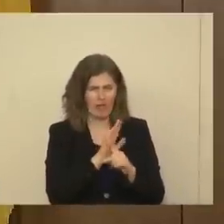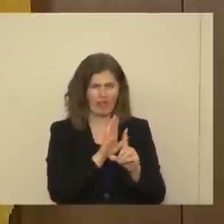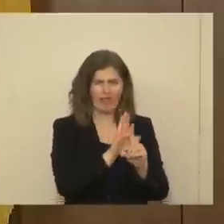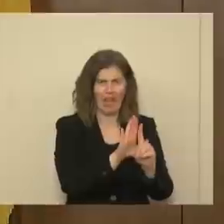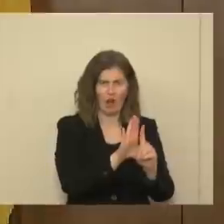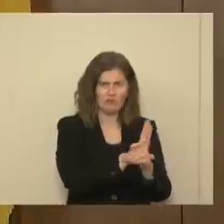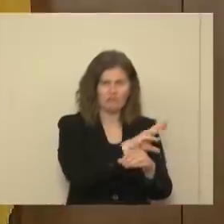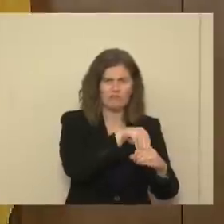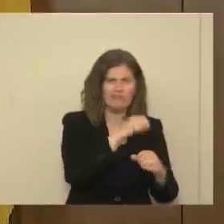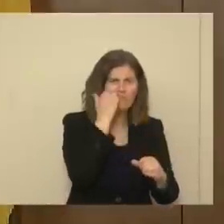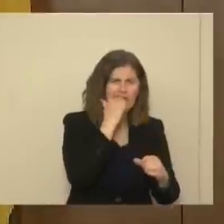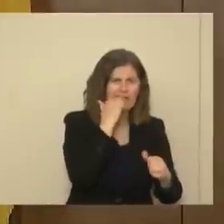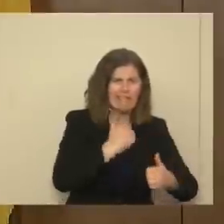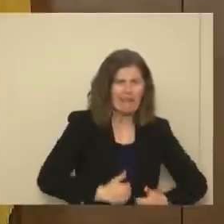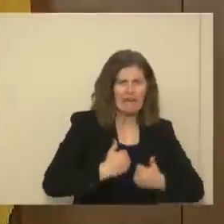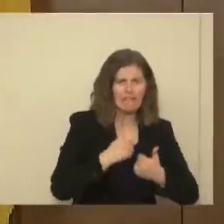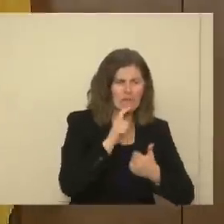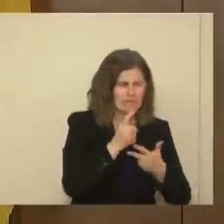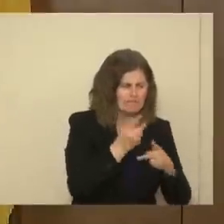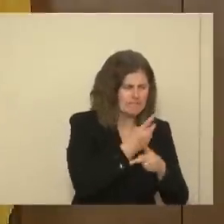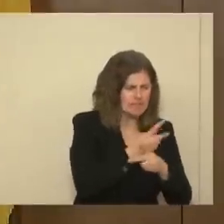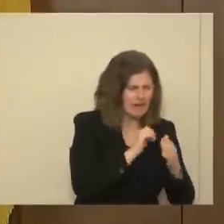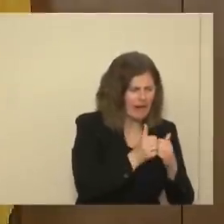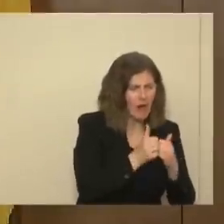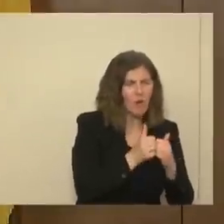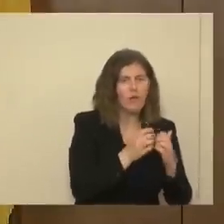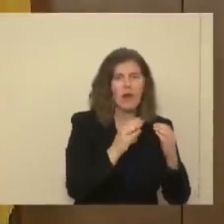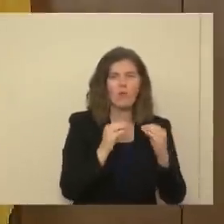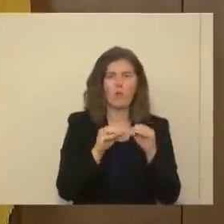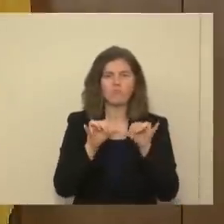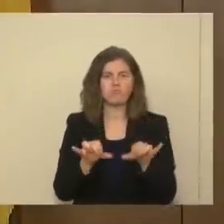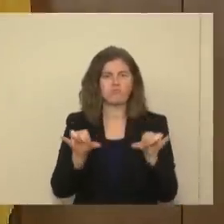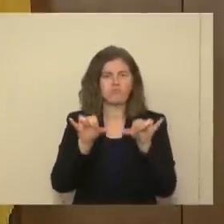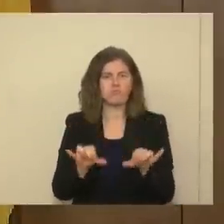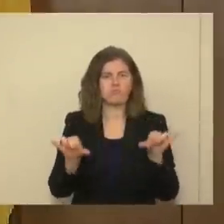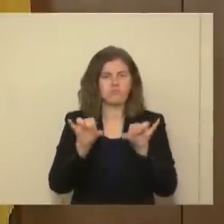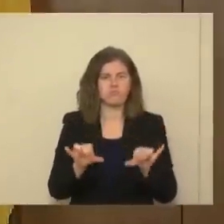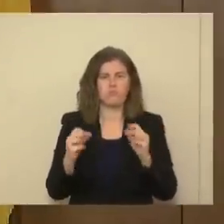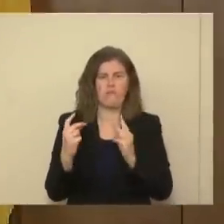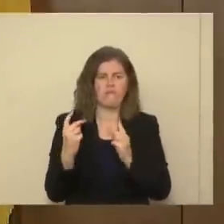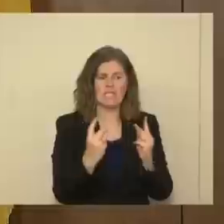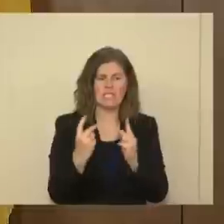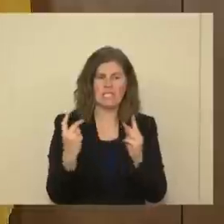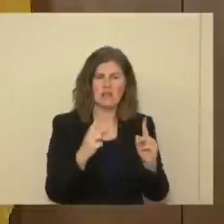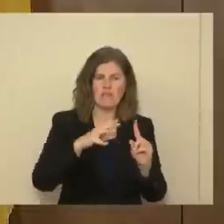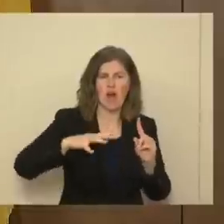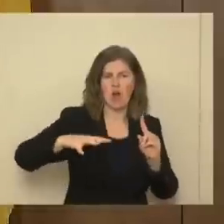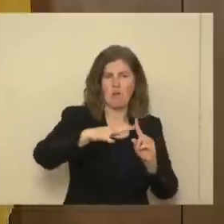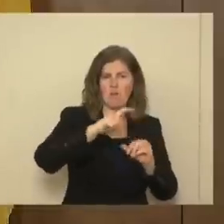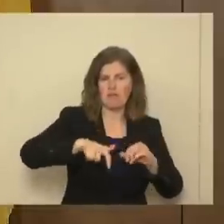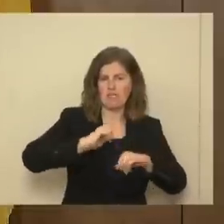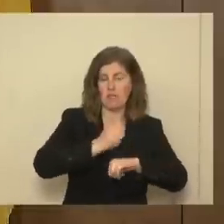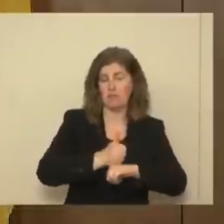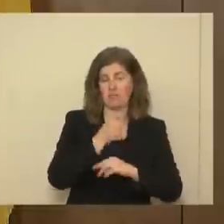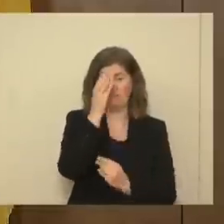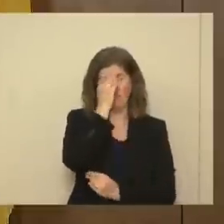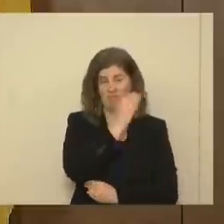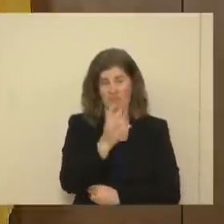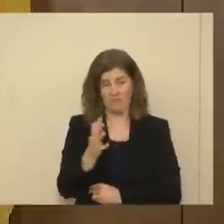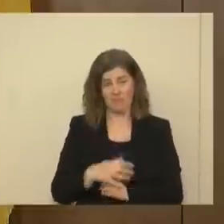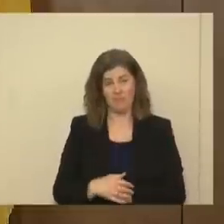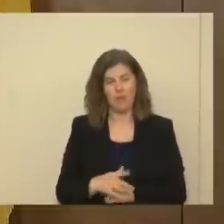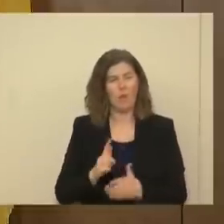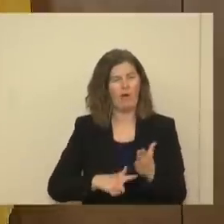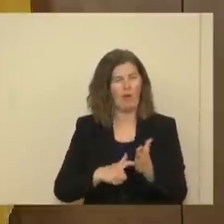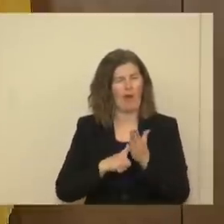aspect out, and we need to get to a more routine visitation environment. And let me tell you what's